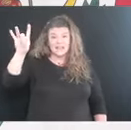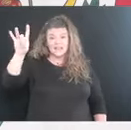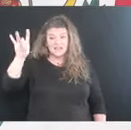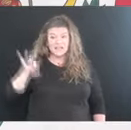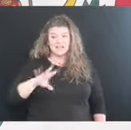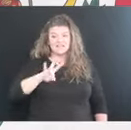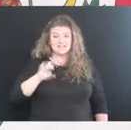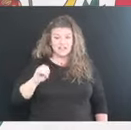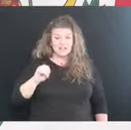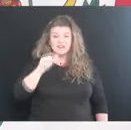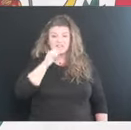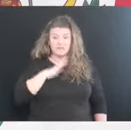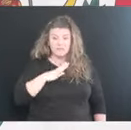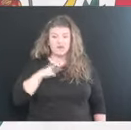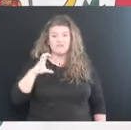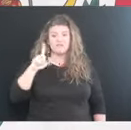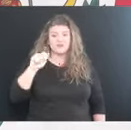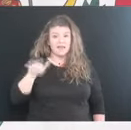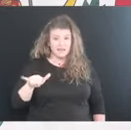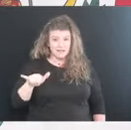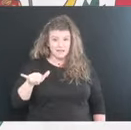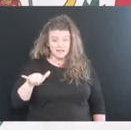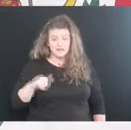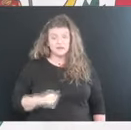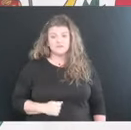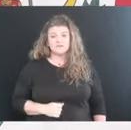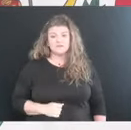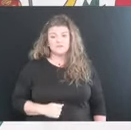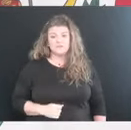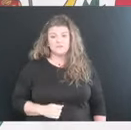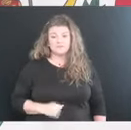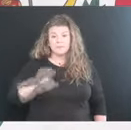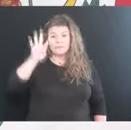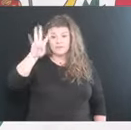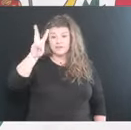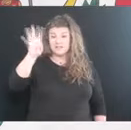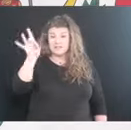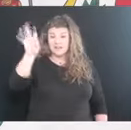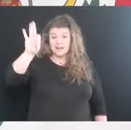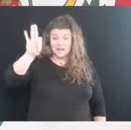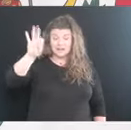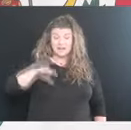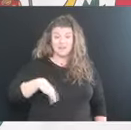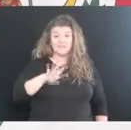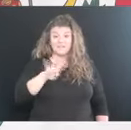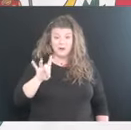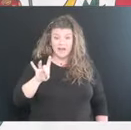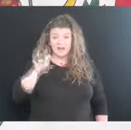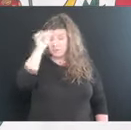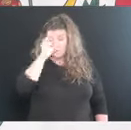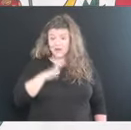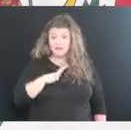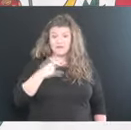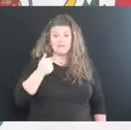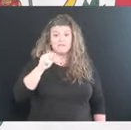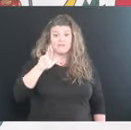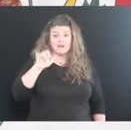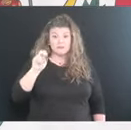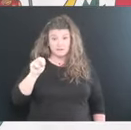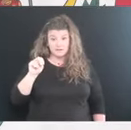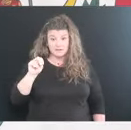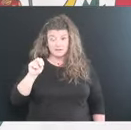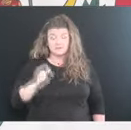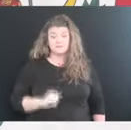a 70 year old female from Clay County. The 4,689 death a 48 year old male from Harrison County.